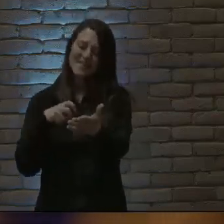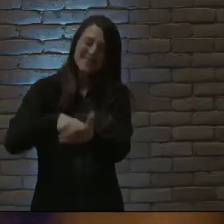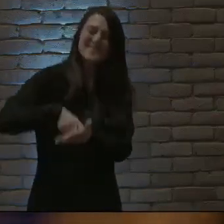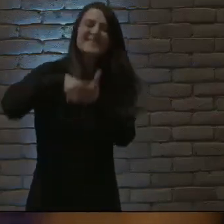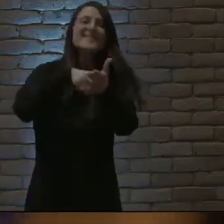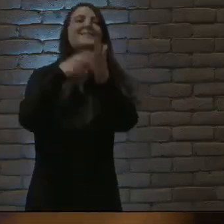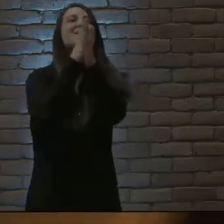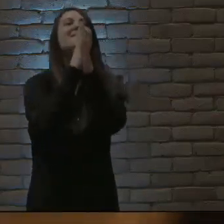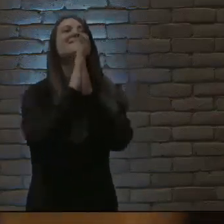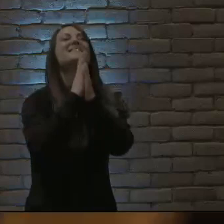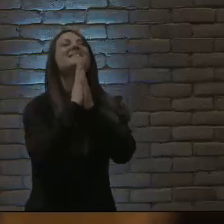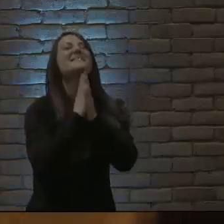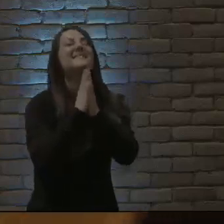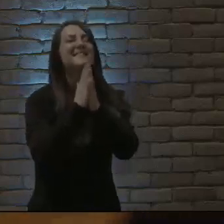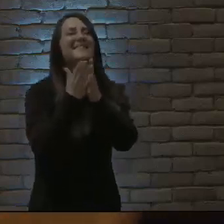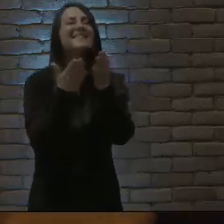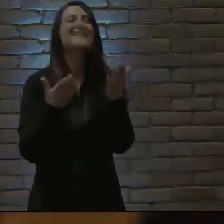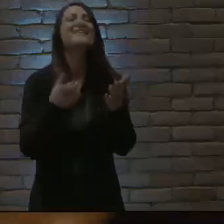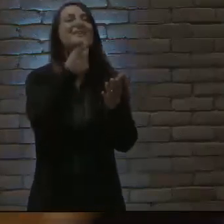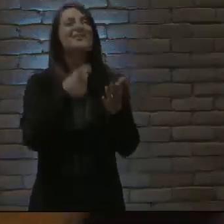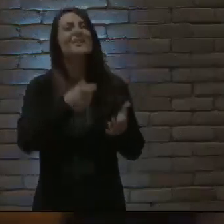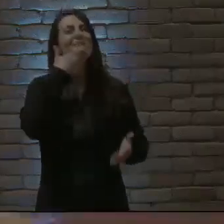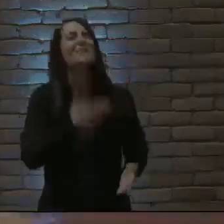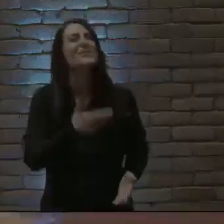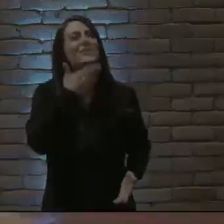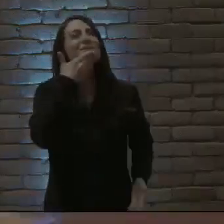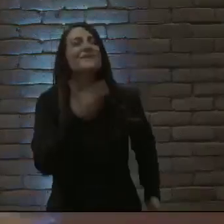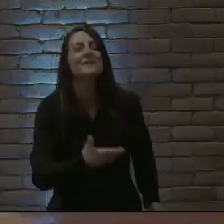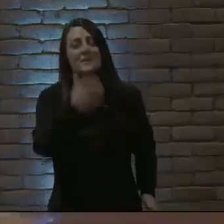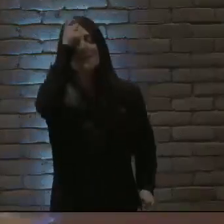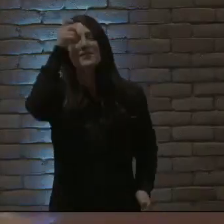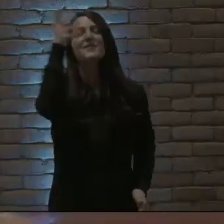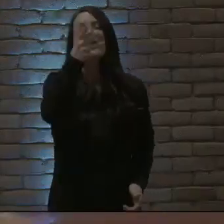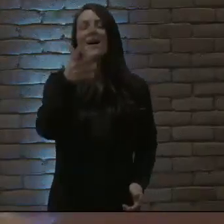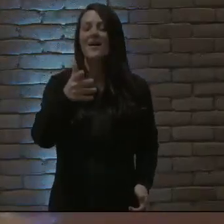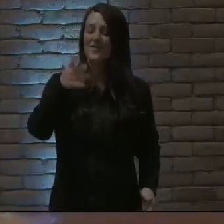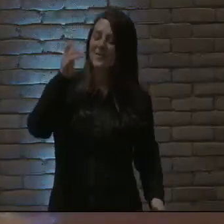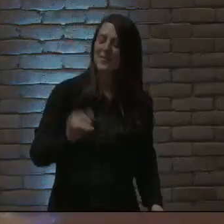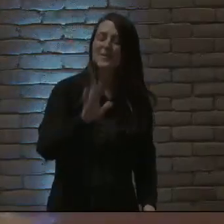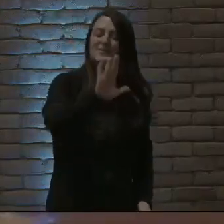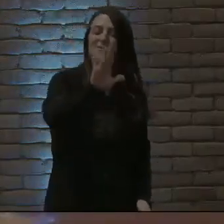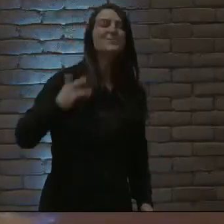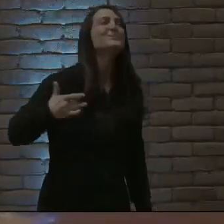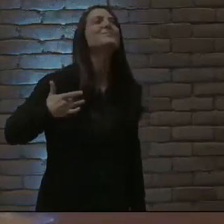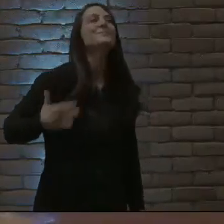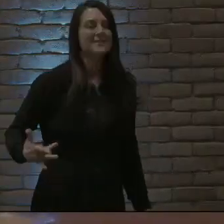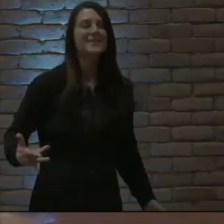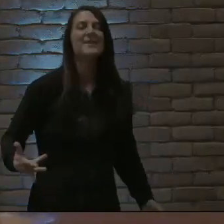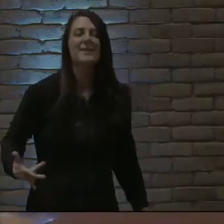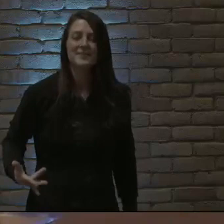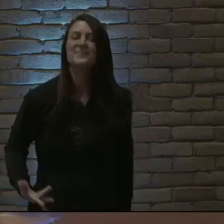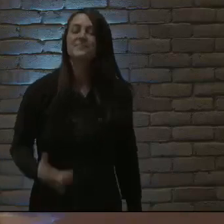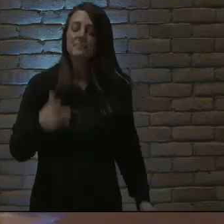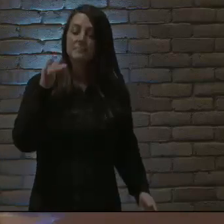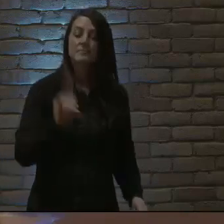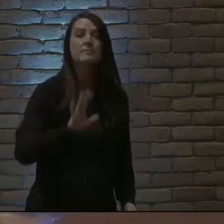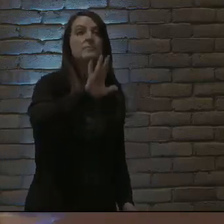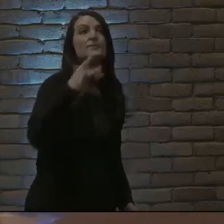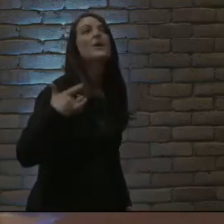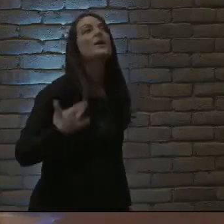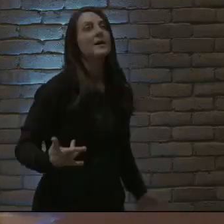we say a word You're a good, good father It's who you are